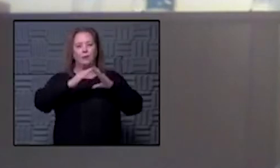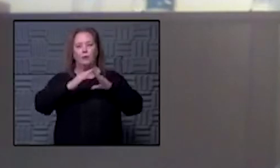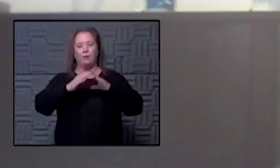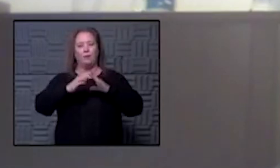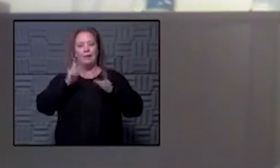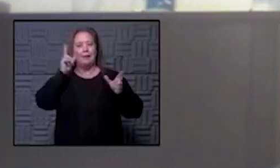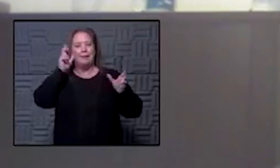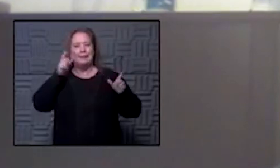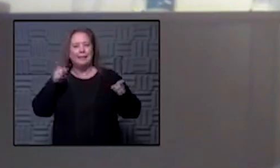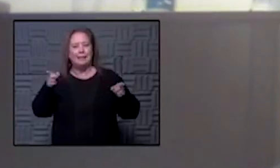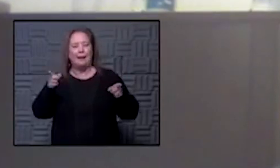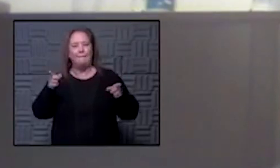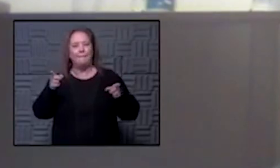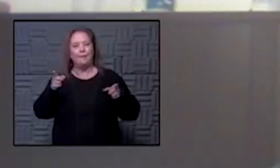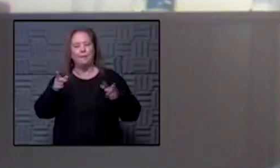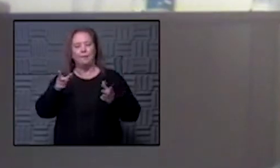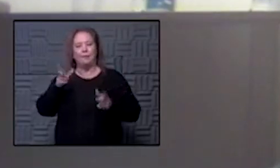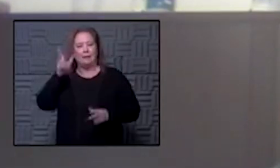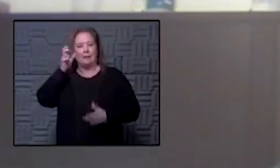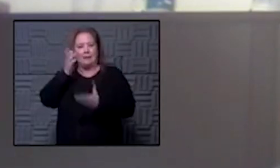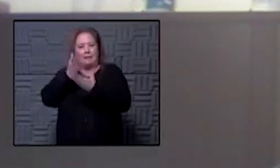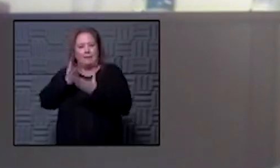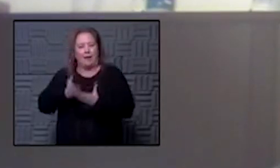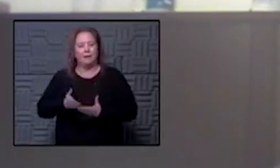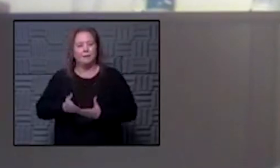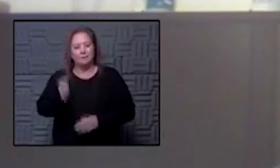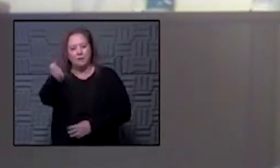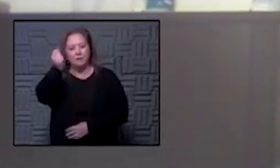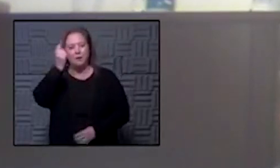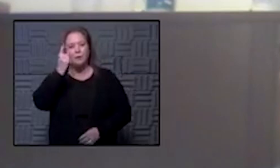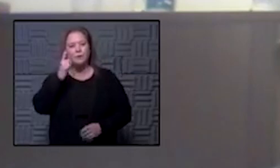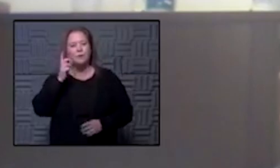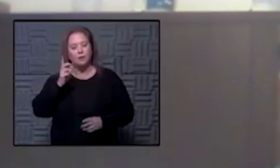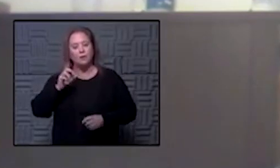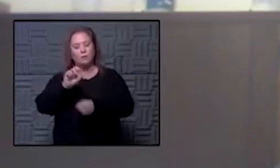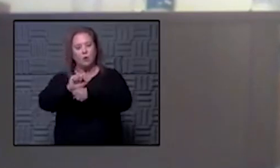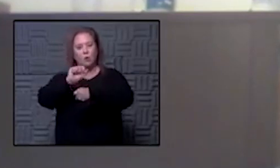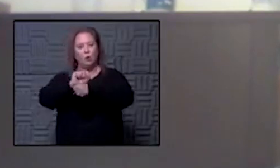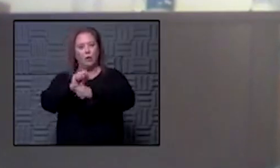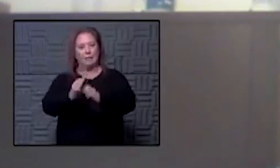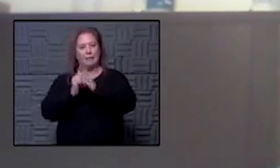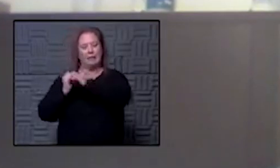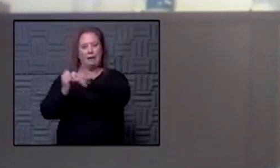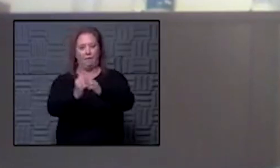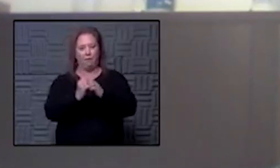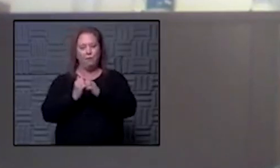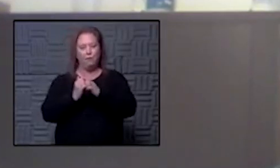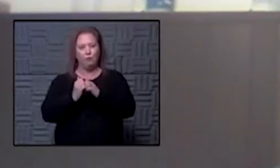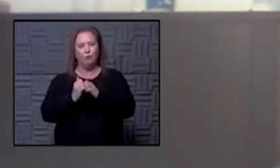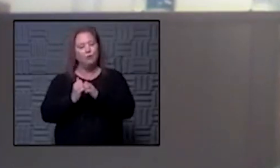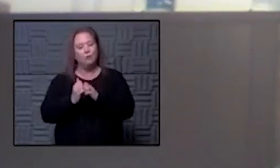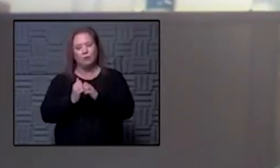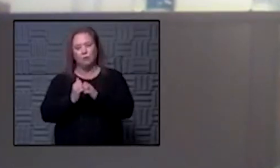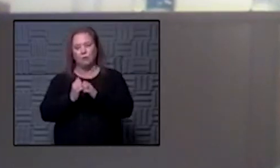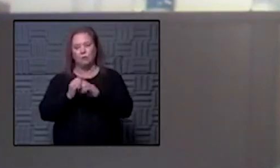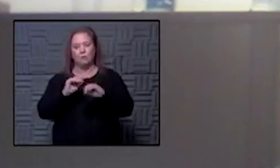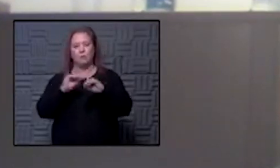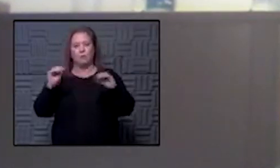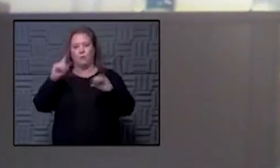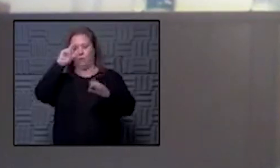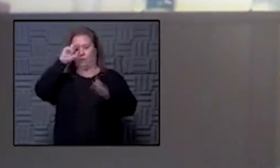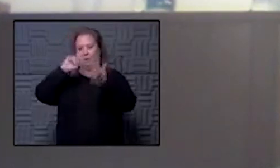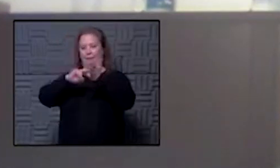listen to the facts and um and understand that they were working in this together and certainly there's no intent